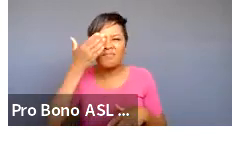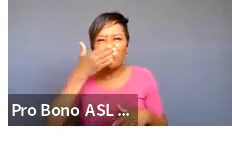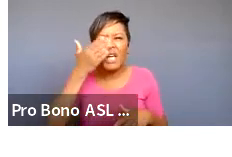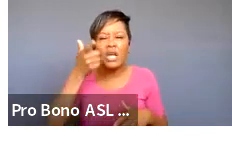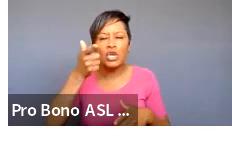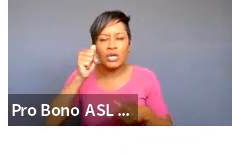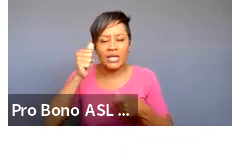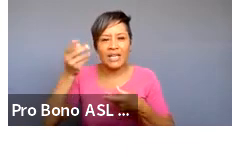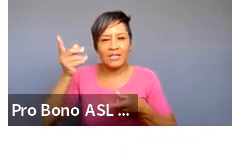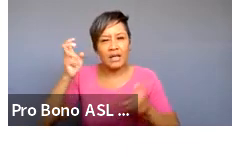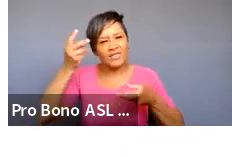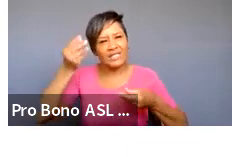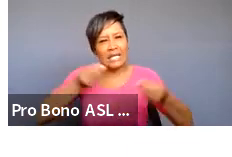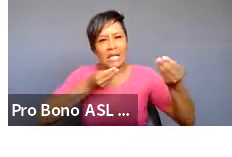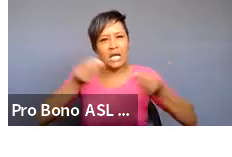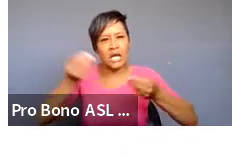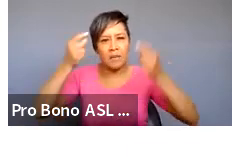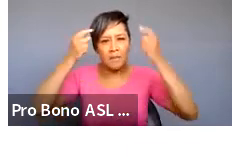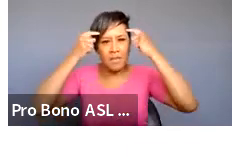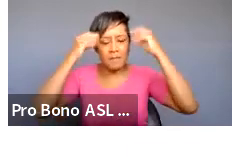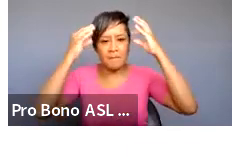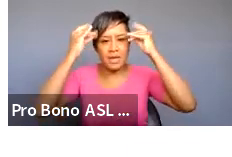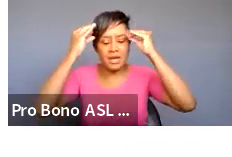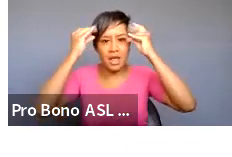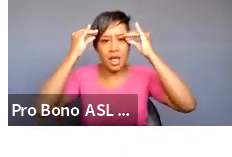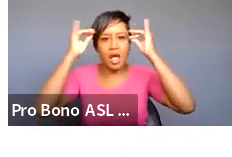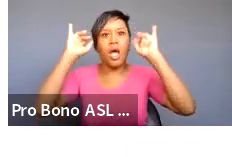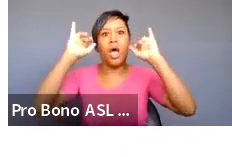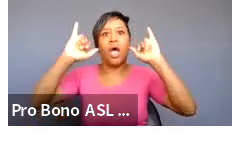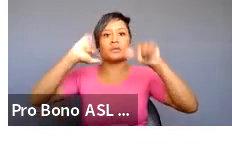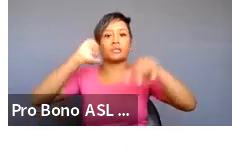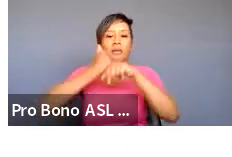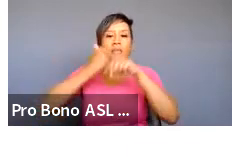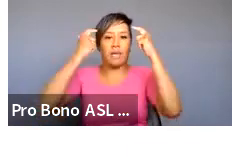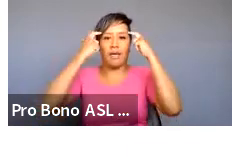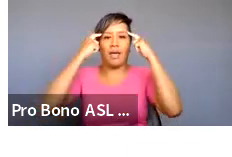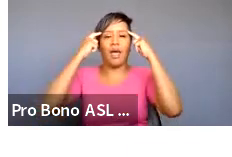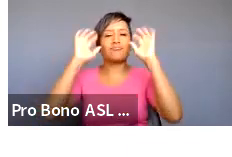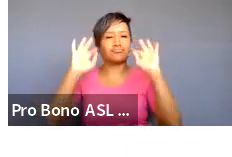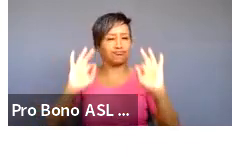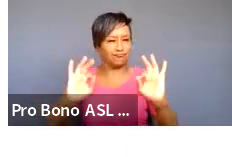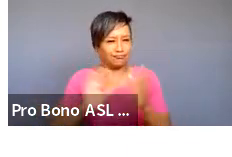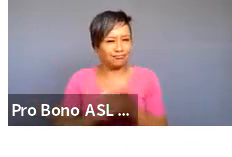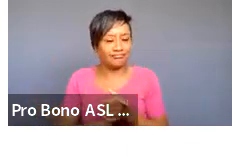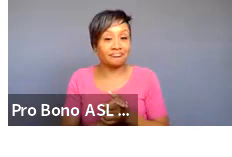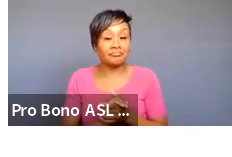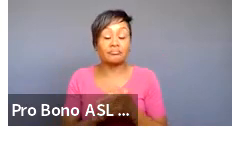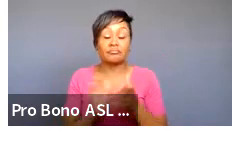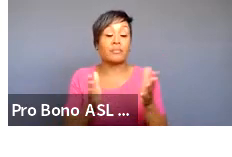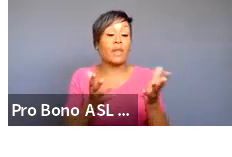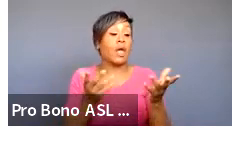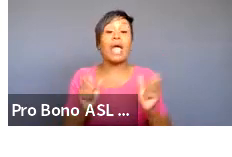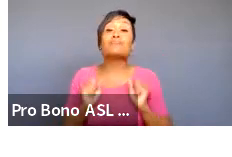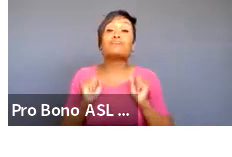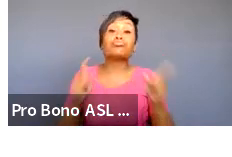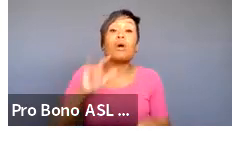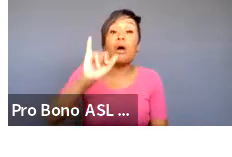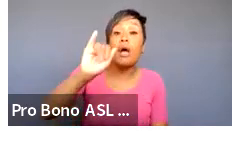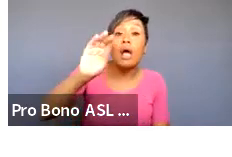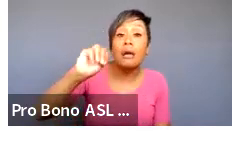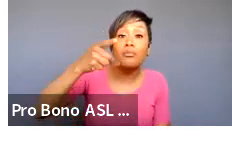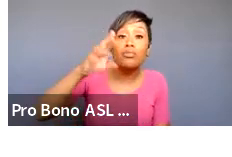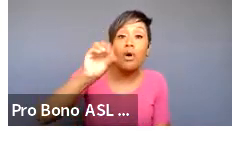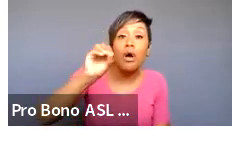facilitate that kind of meditative um space and really create it in your mind improvisation sometimes you know